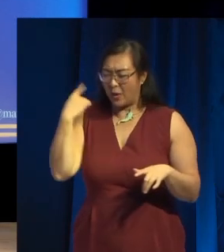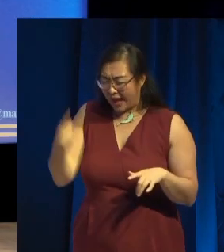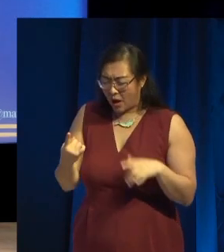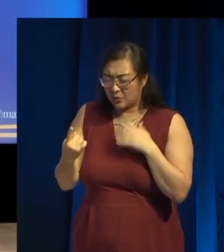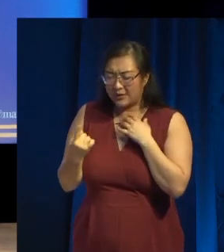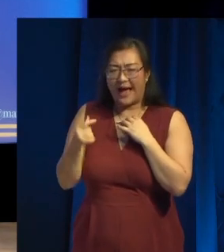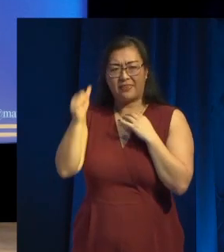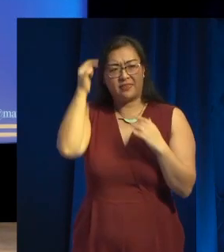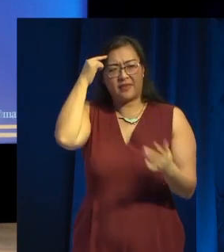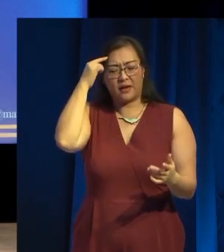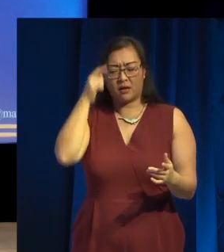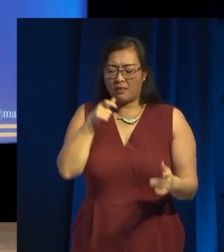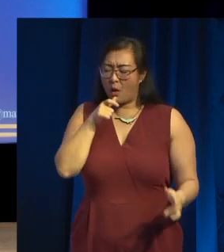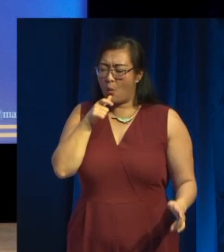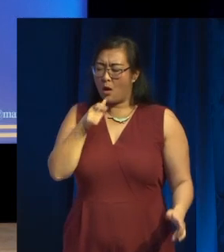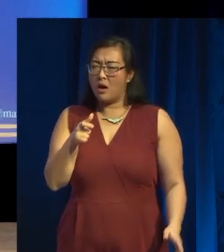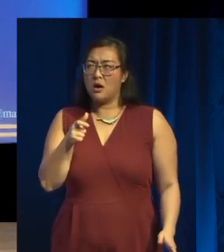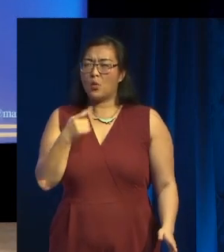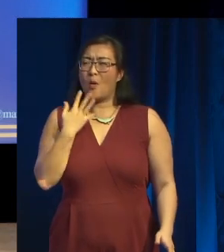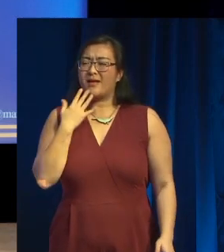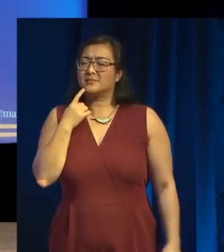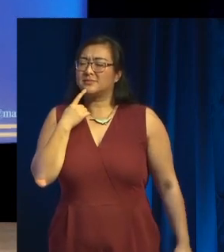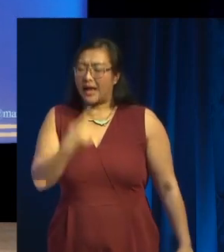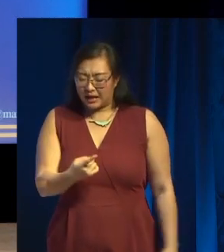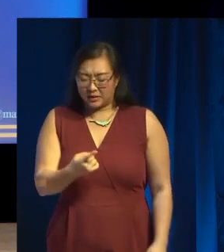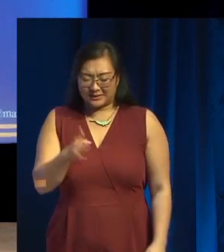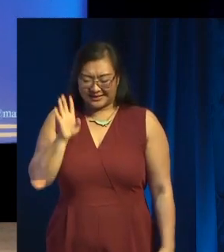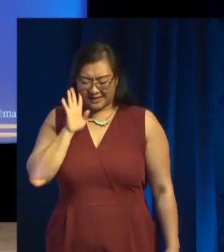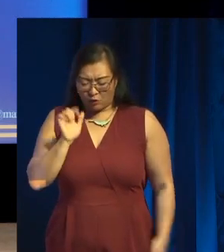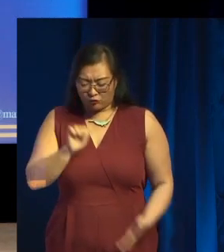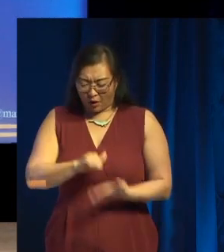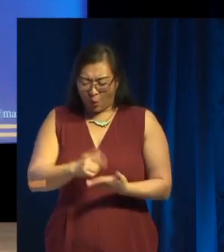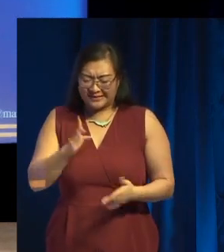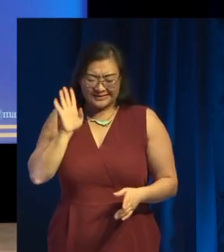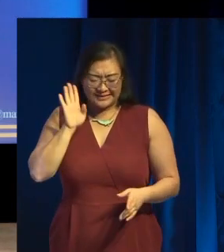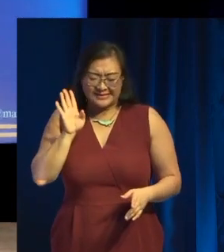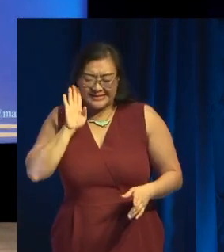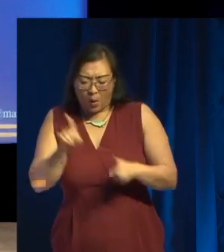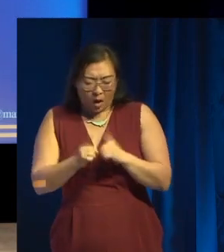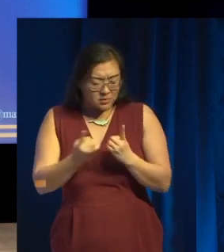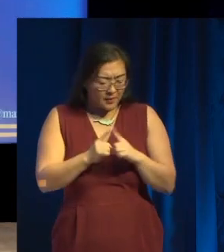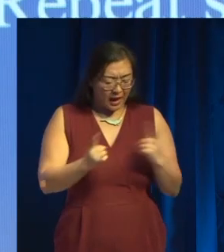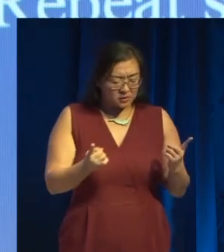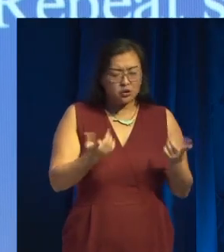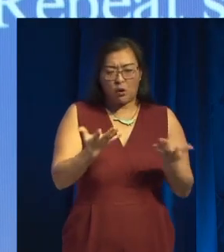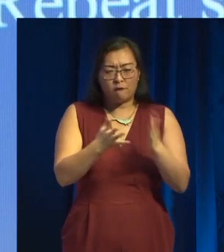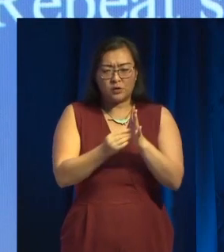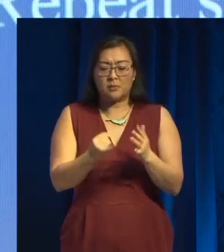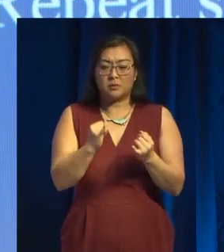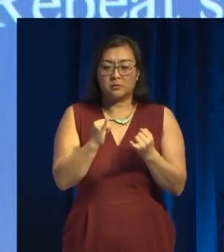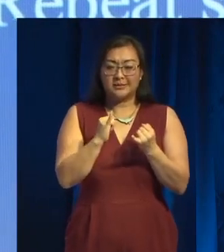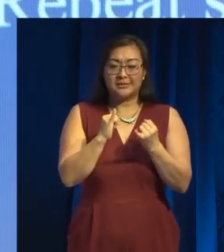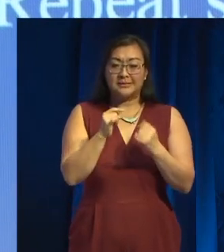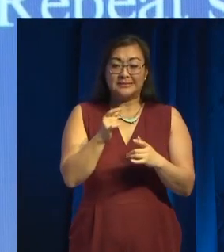does what I say sound right? Could that be misconstrued? So, simple words like see. Is that see sure? Is that see the